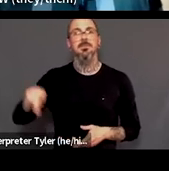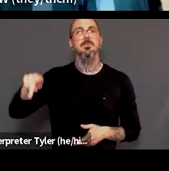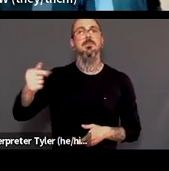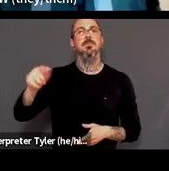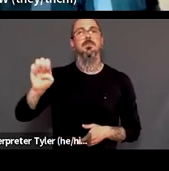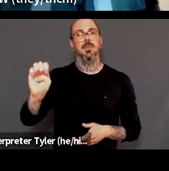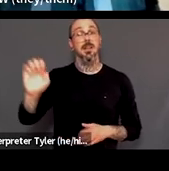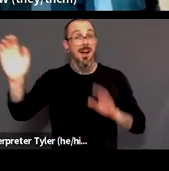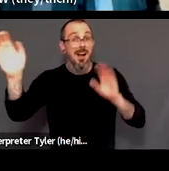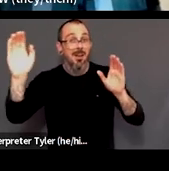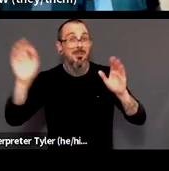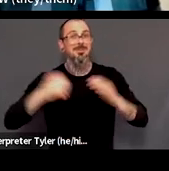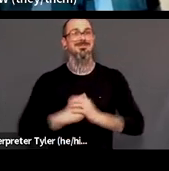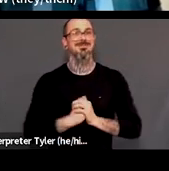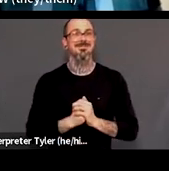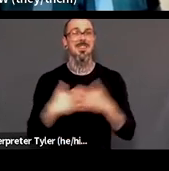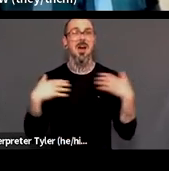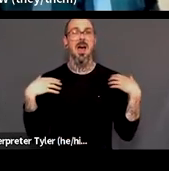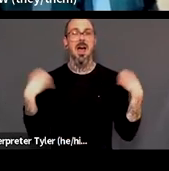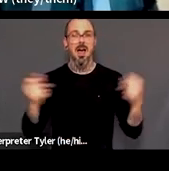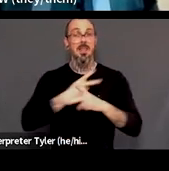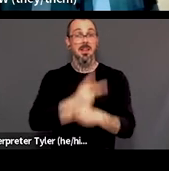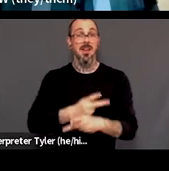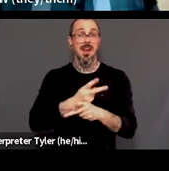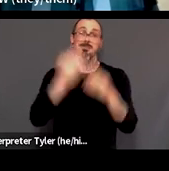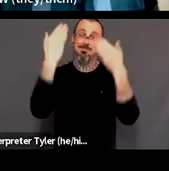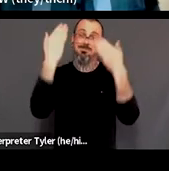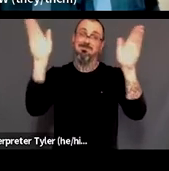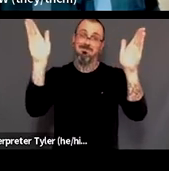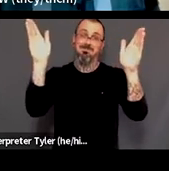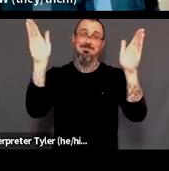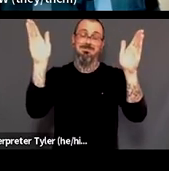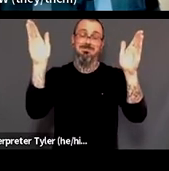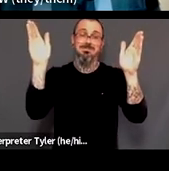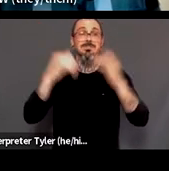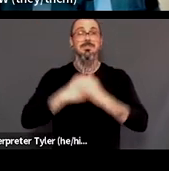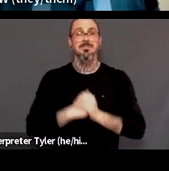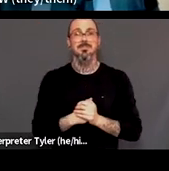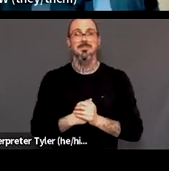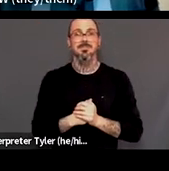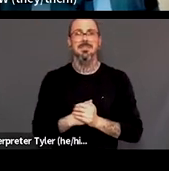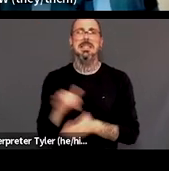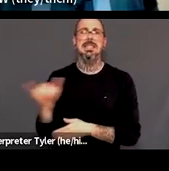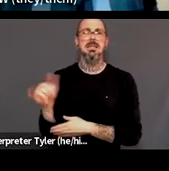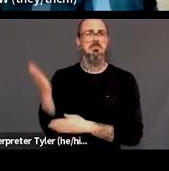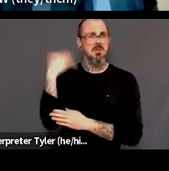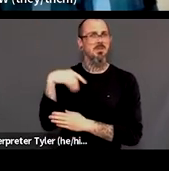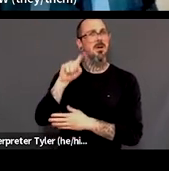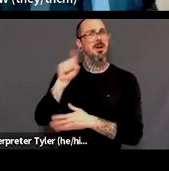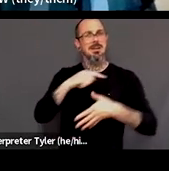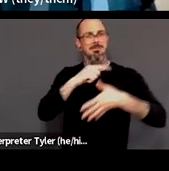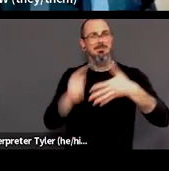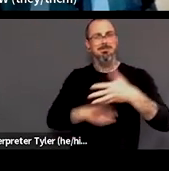health care is another broad concept which is similar to how we were defining needs-based care spaces